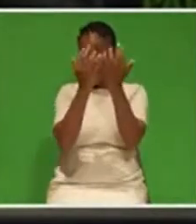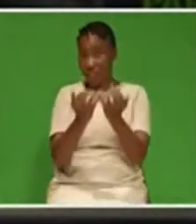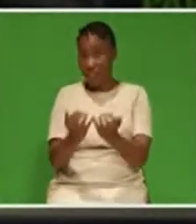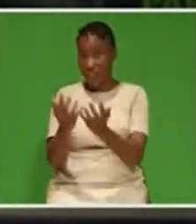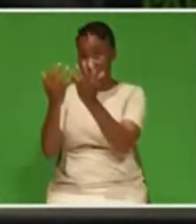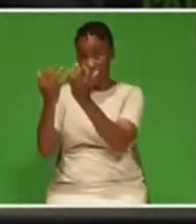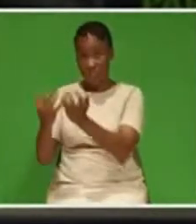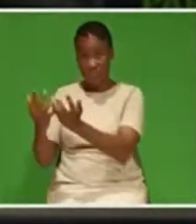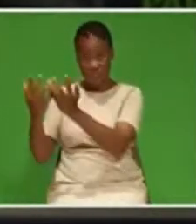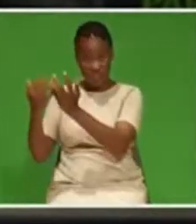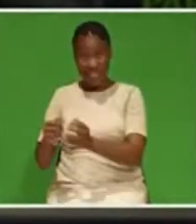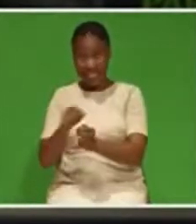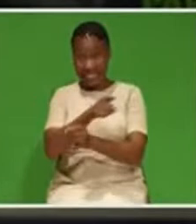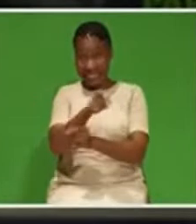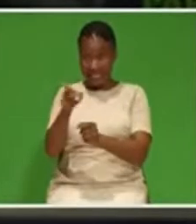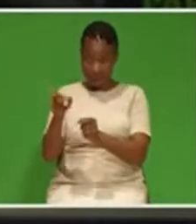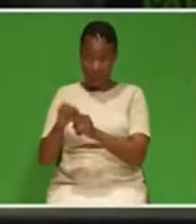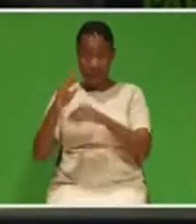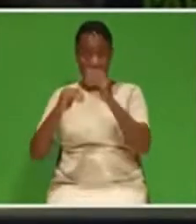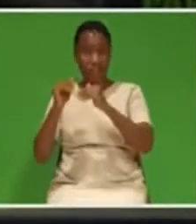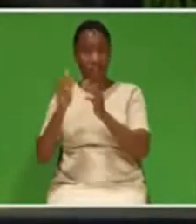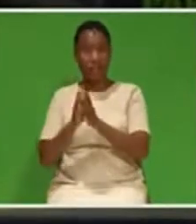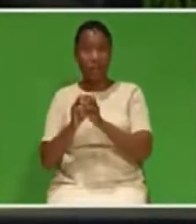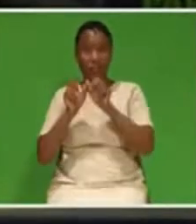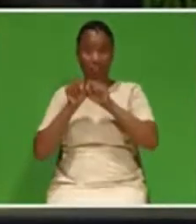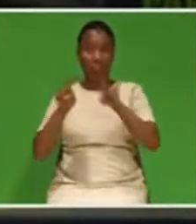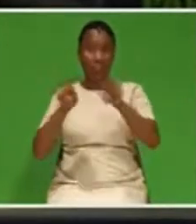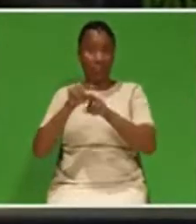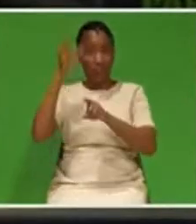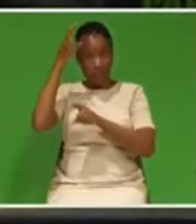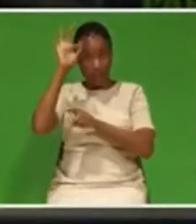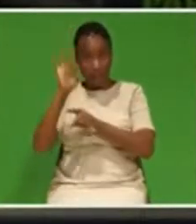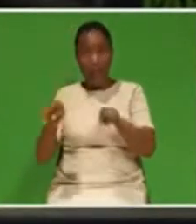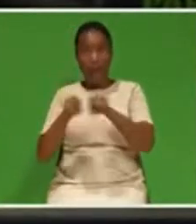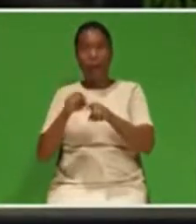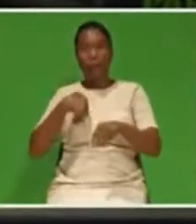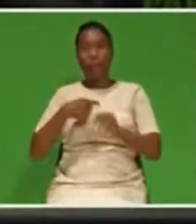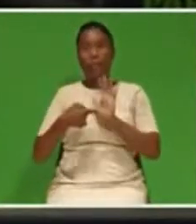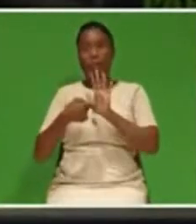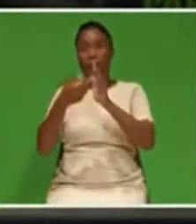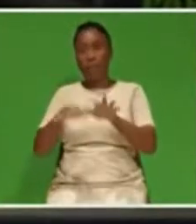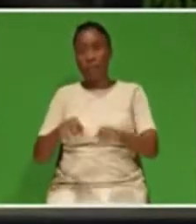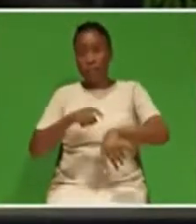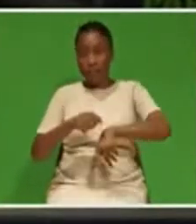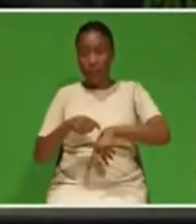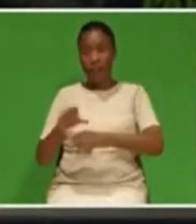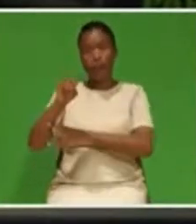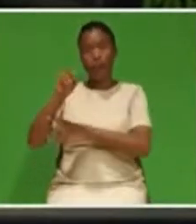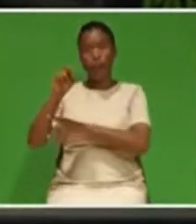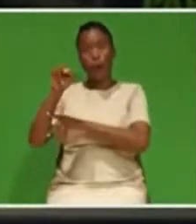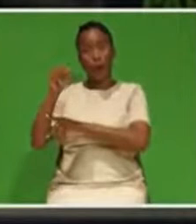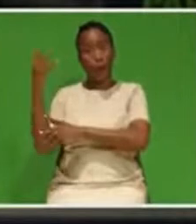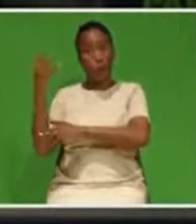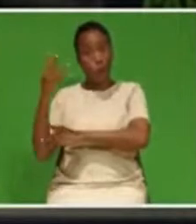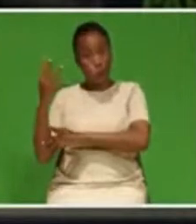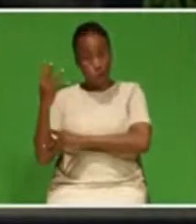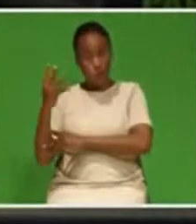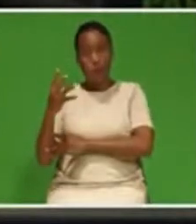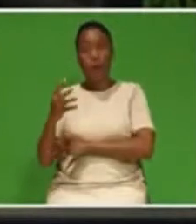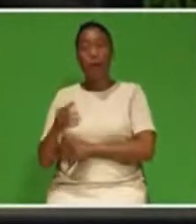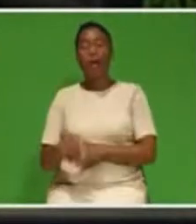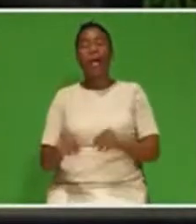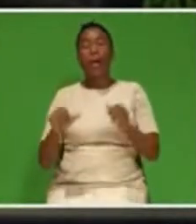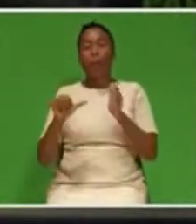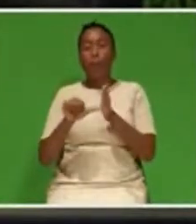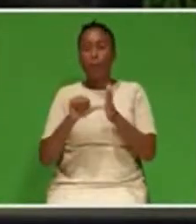government. government, and as I indicated in the State of the Nation address, significant road, water,